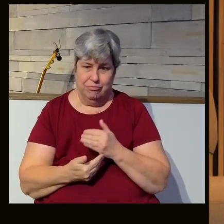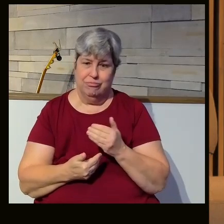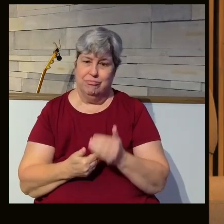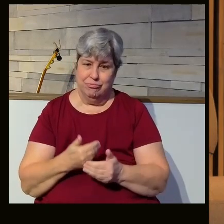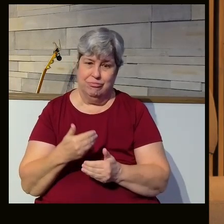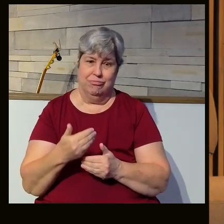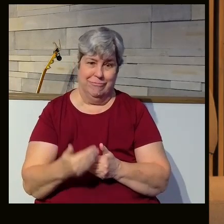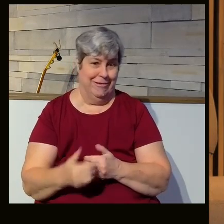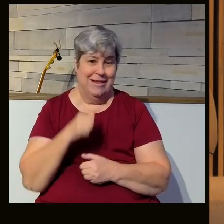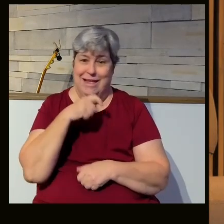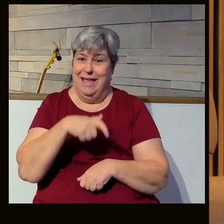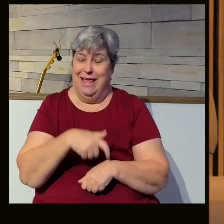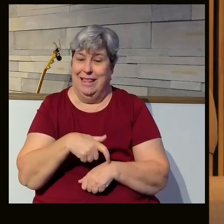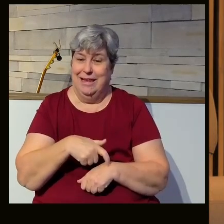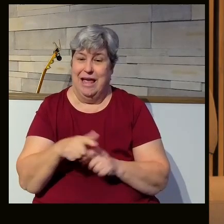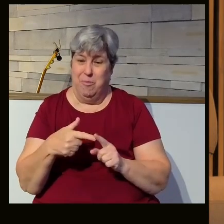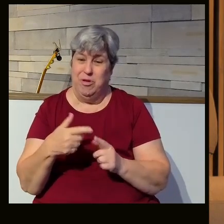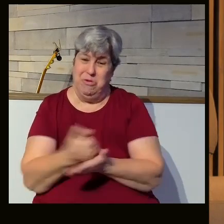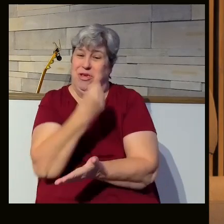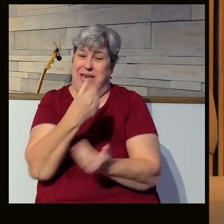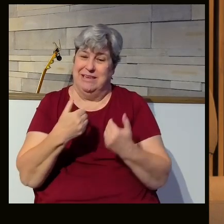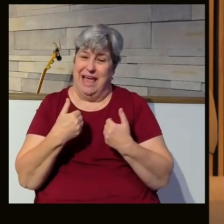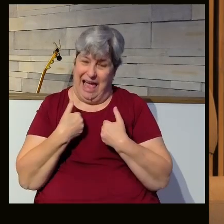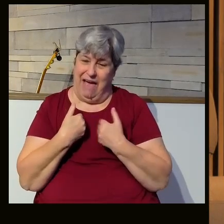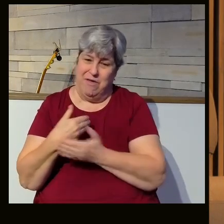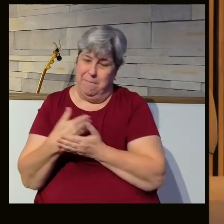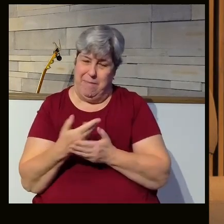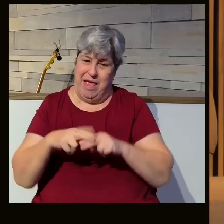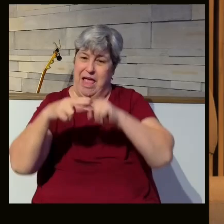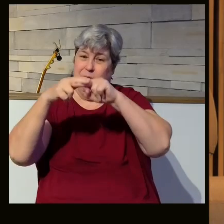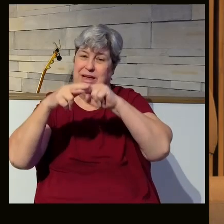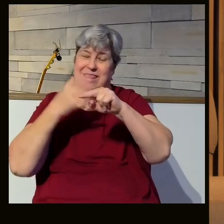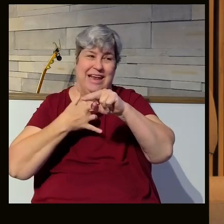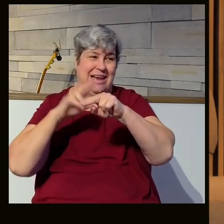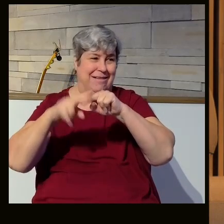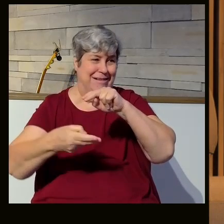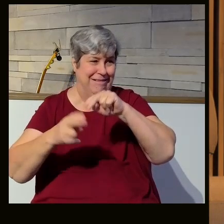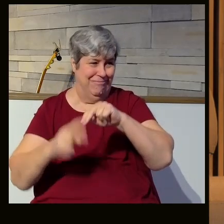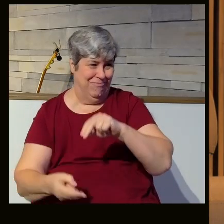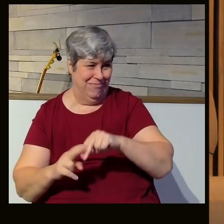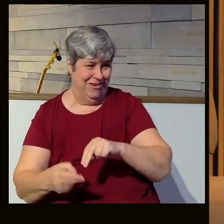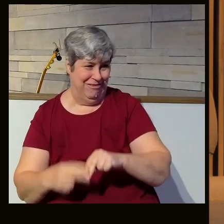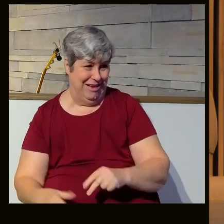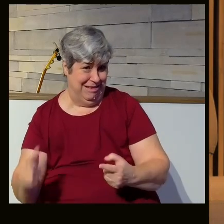is usually not the time where your chances of having a child increase. They usually what? They usually decrease dramatically.